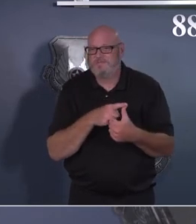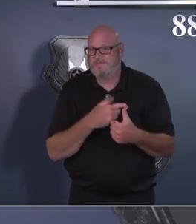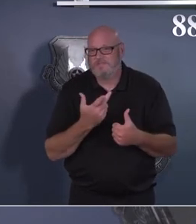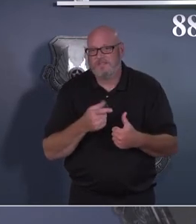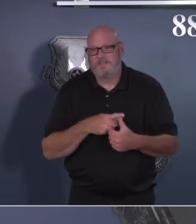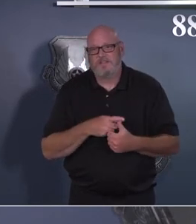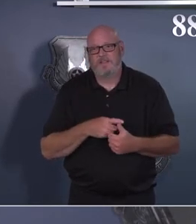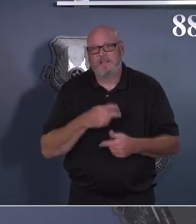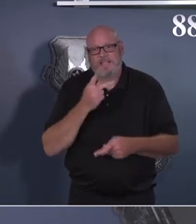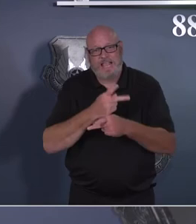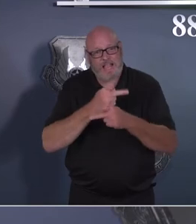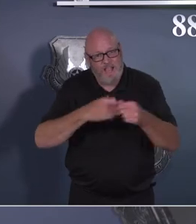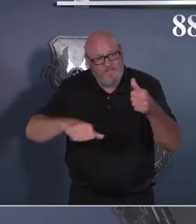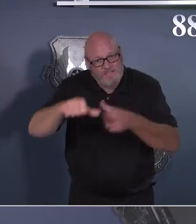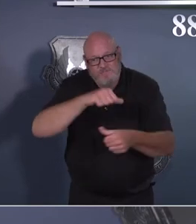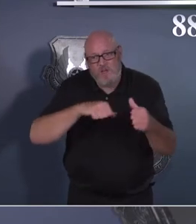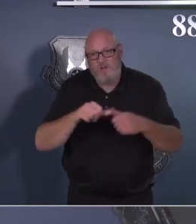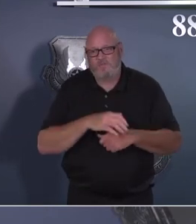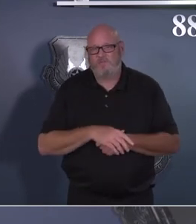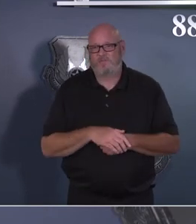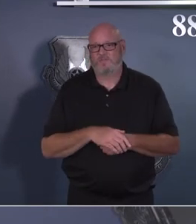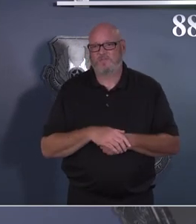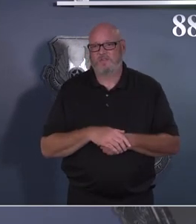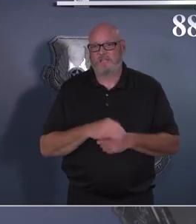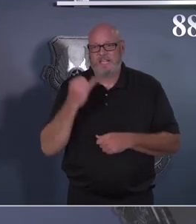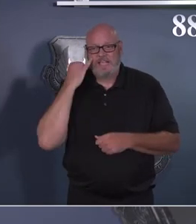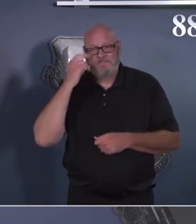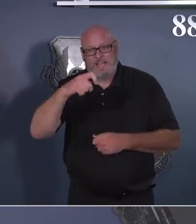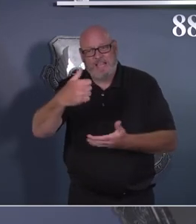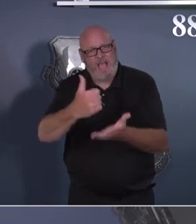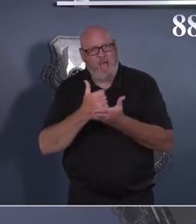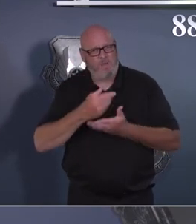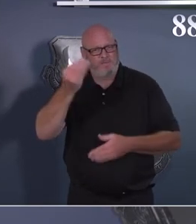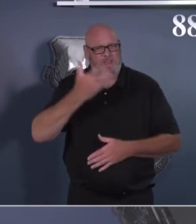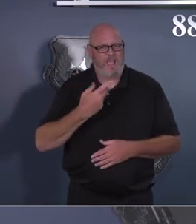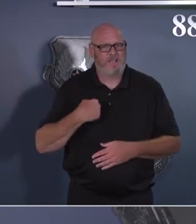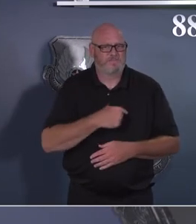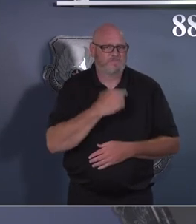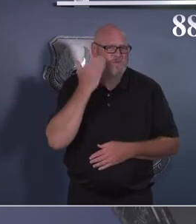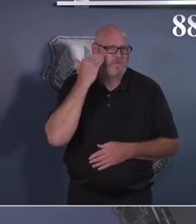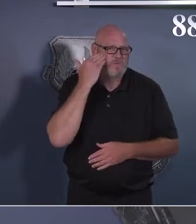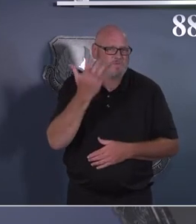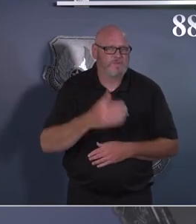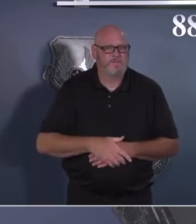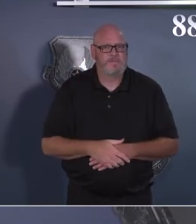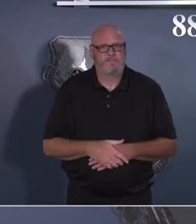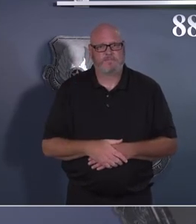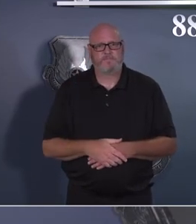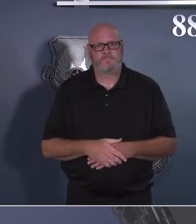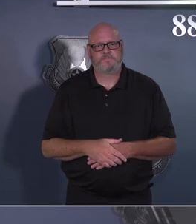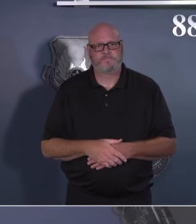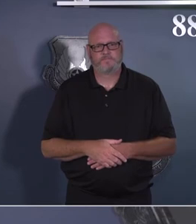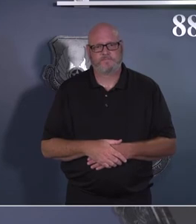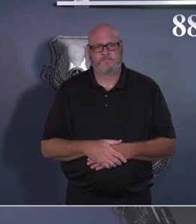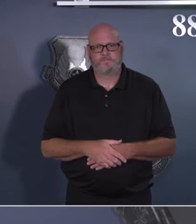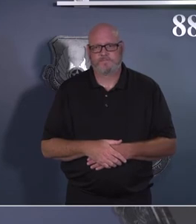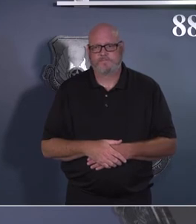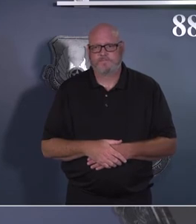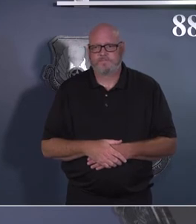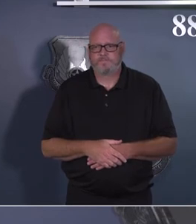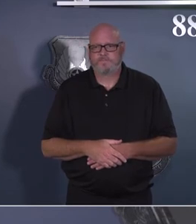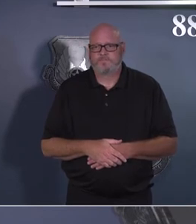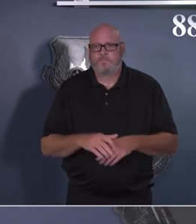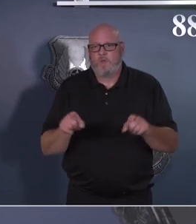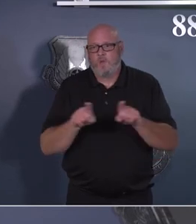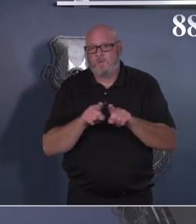take care of each other, and let us know where you need your support or where you need our support. The one thing I would say as we sign off, know,